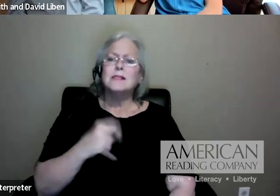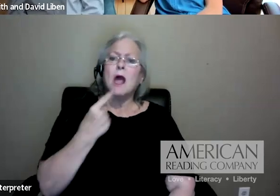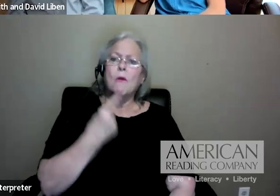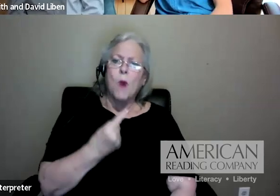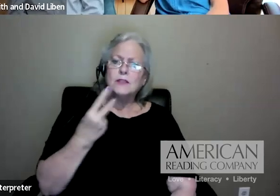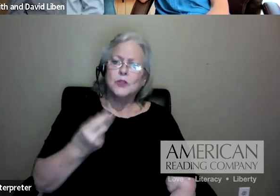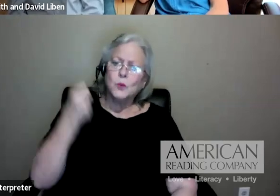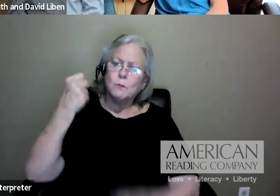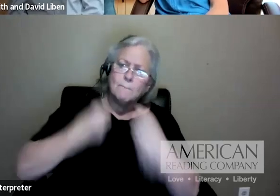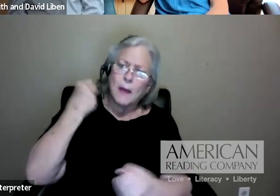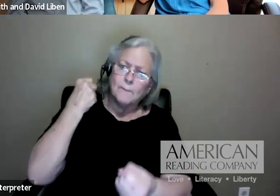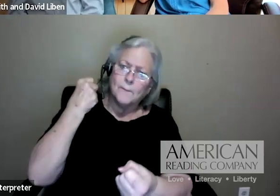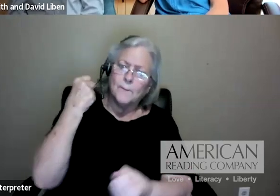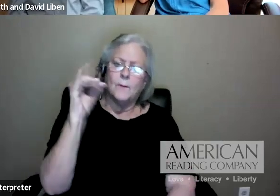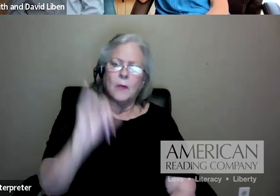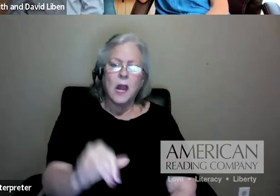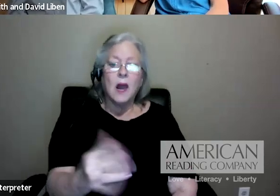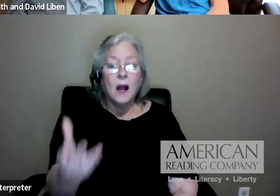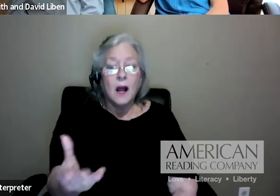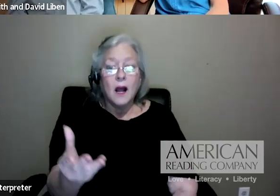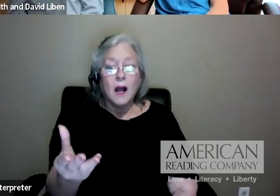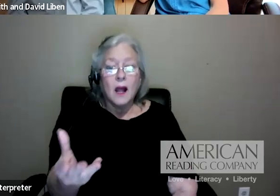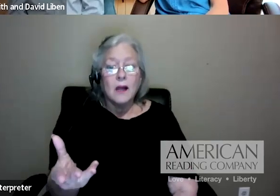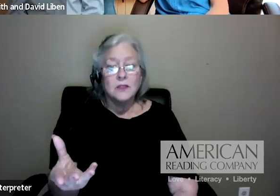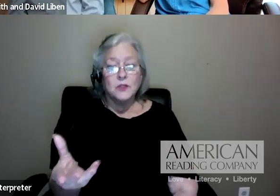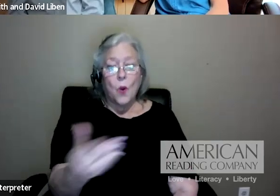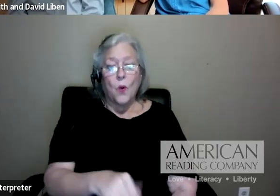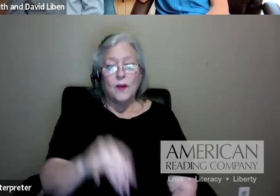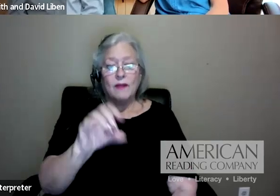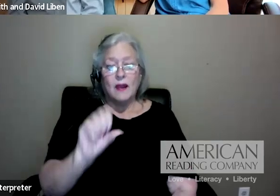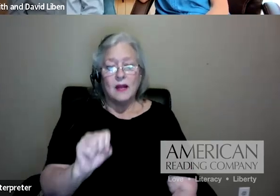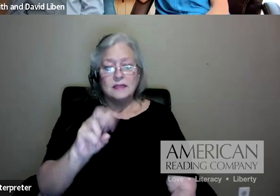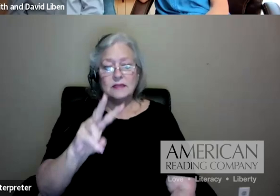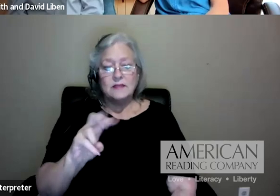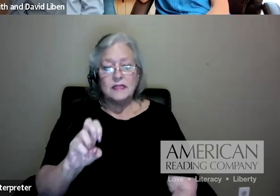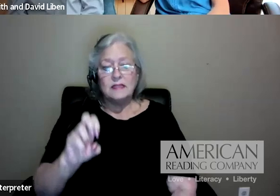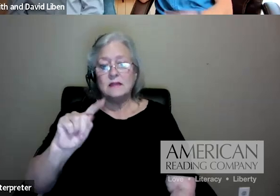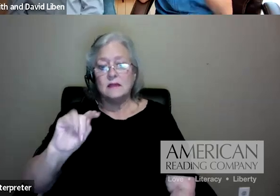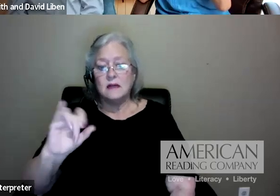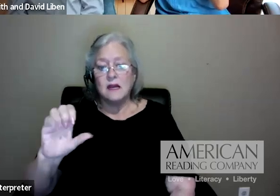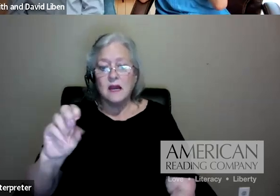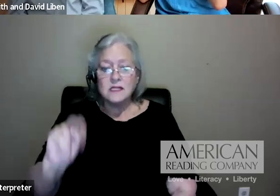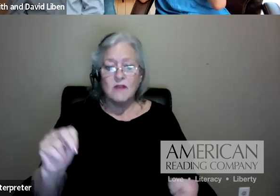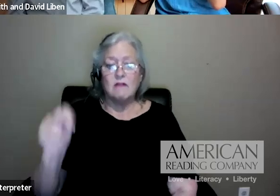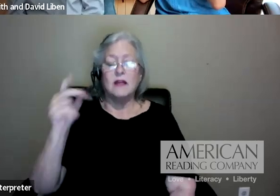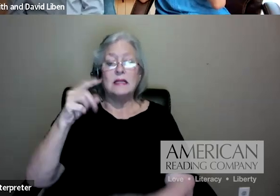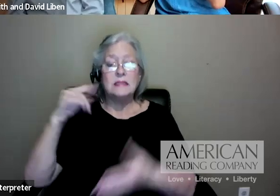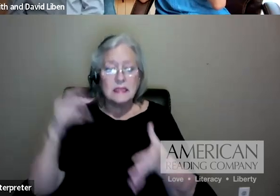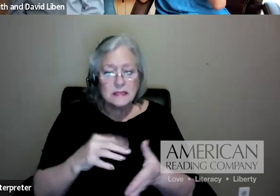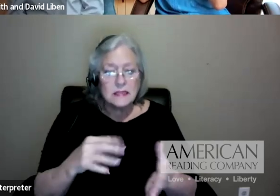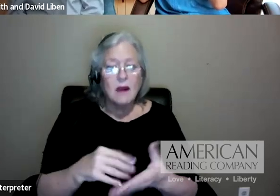coherent texts, and the Servetti and Wright study of almost that same name, which we'll put on wherever we're storing these things,